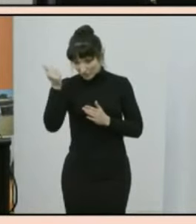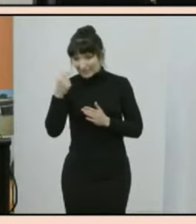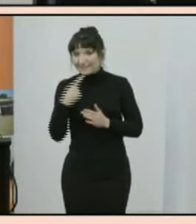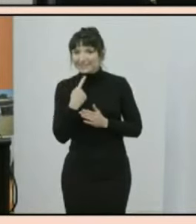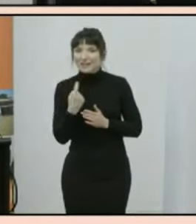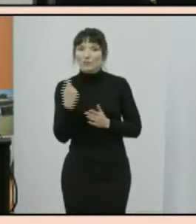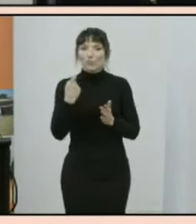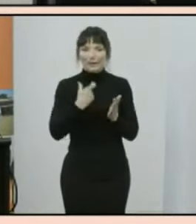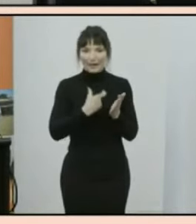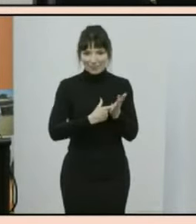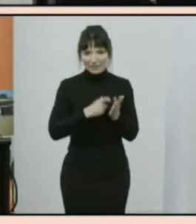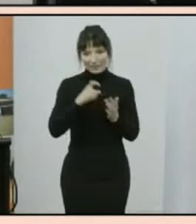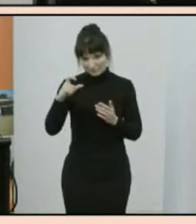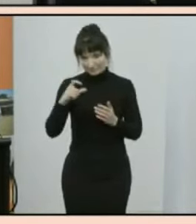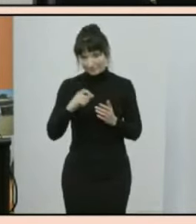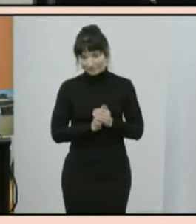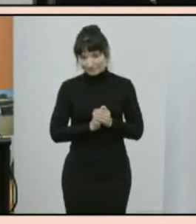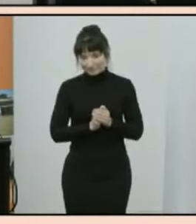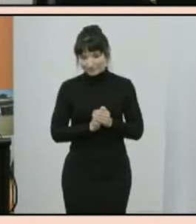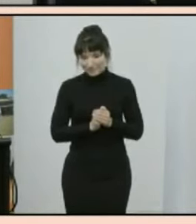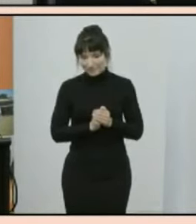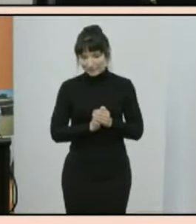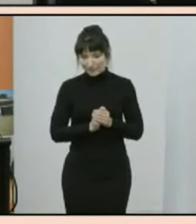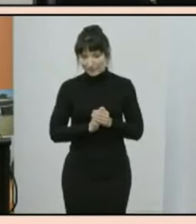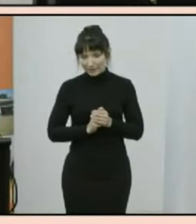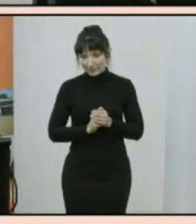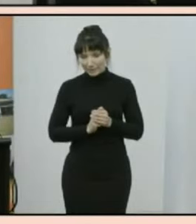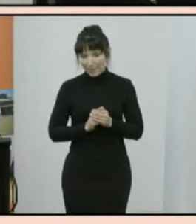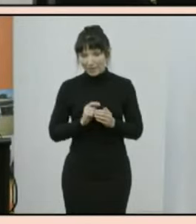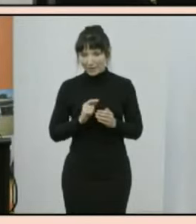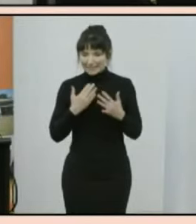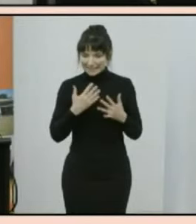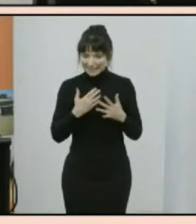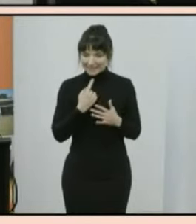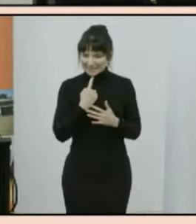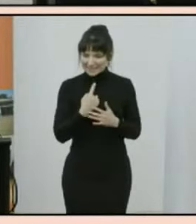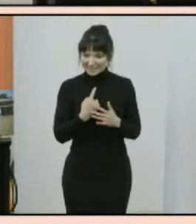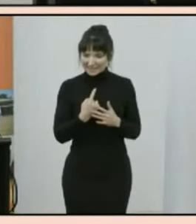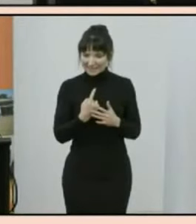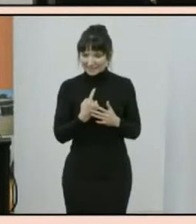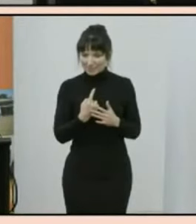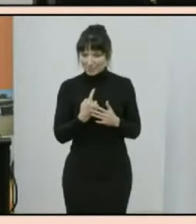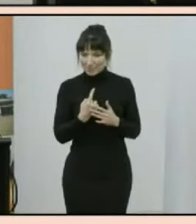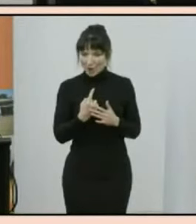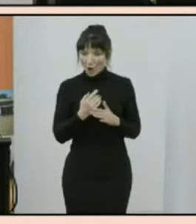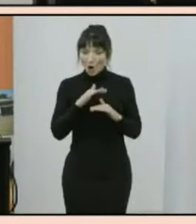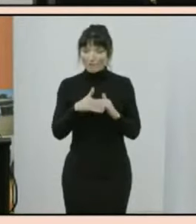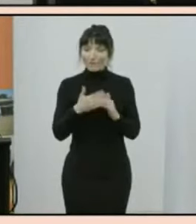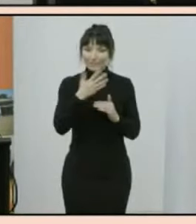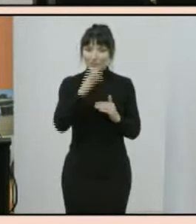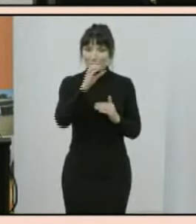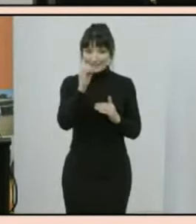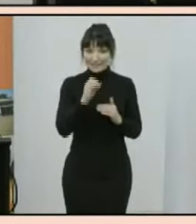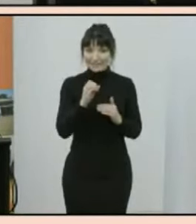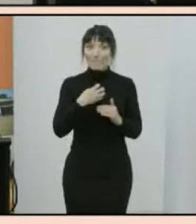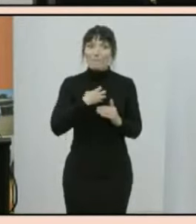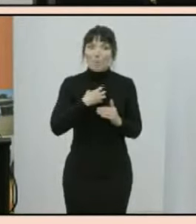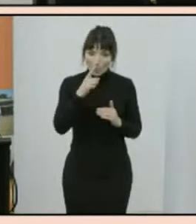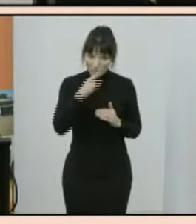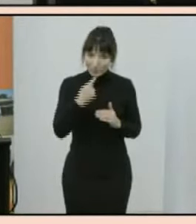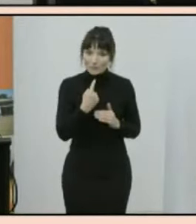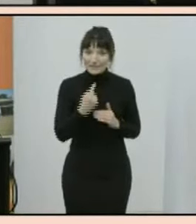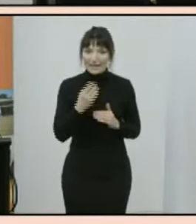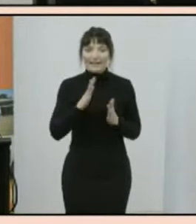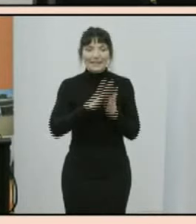the census has seen a growth of over 50 percent of people reporting that they're hindus in line with migration from india